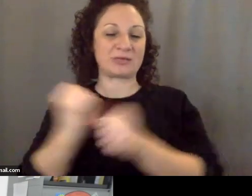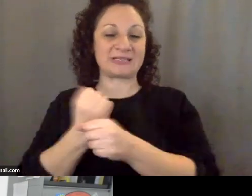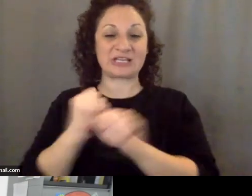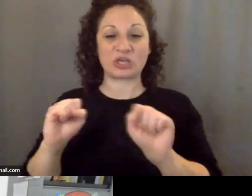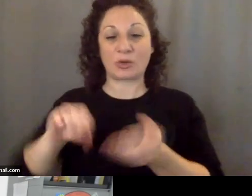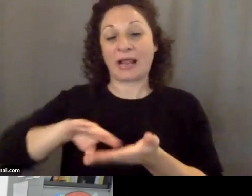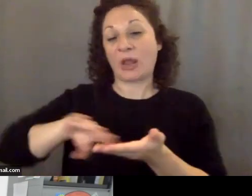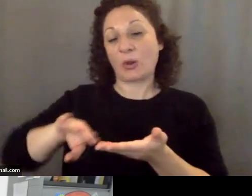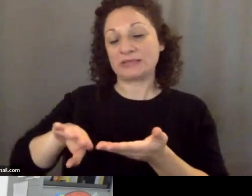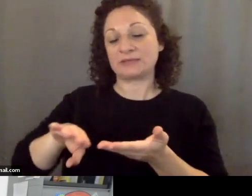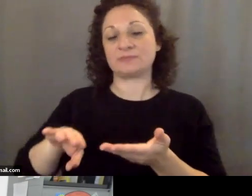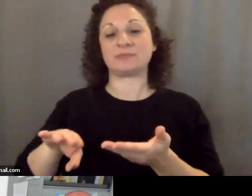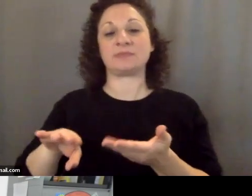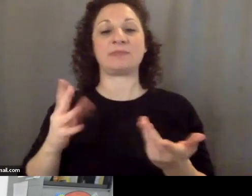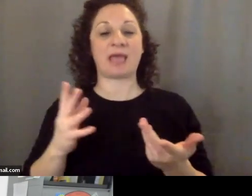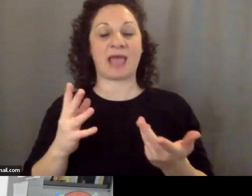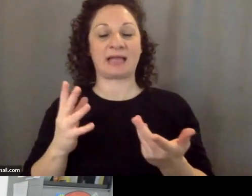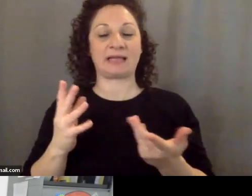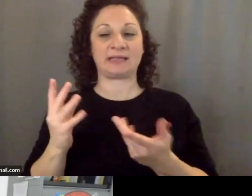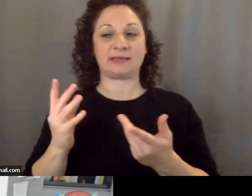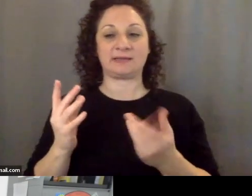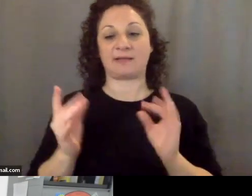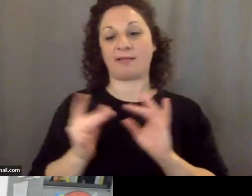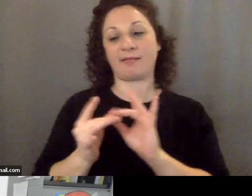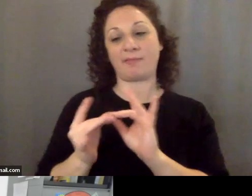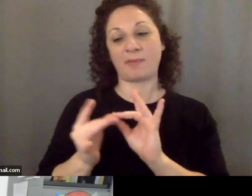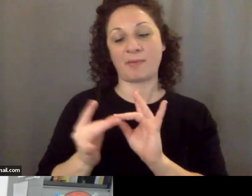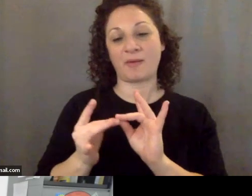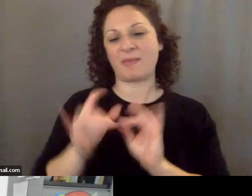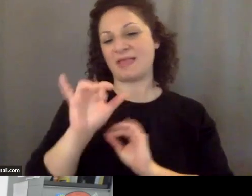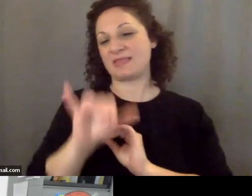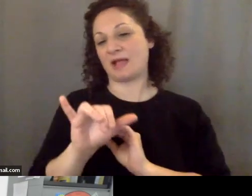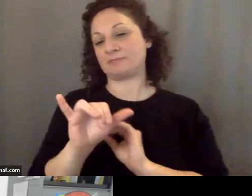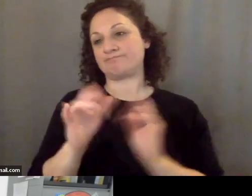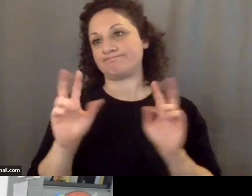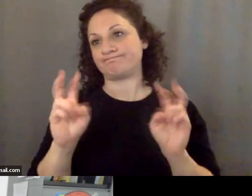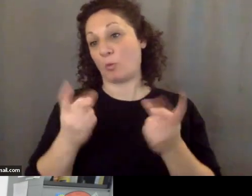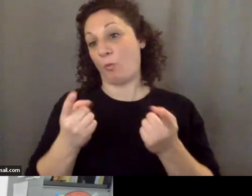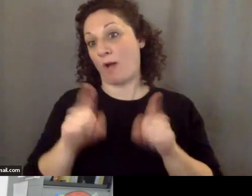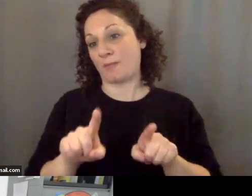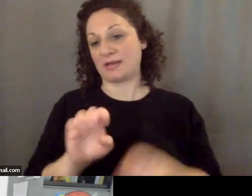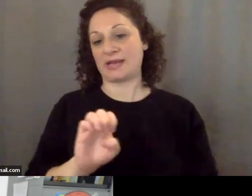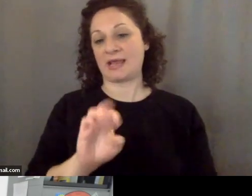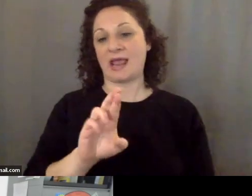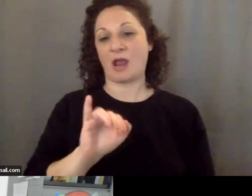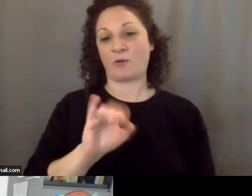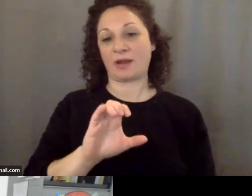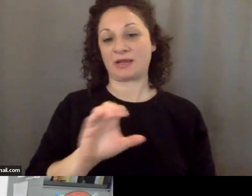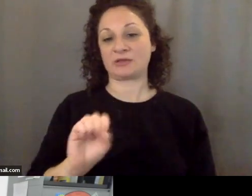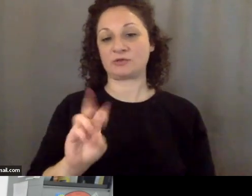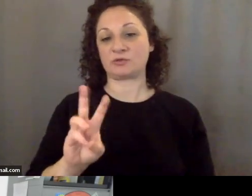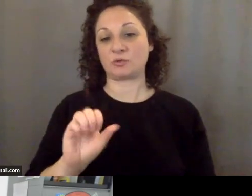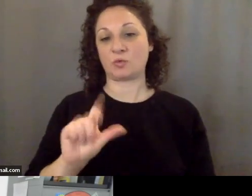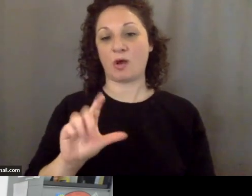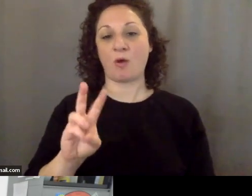been alleged that this is what happened with Eric Swalwell who just happened to be head of the intelligence